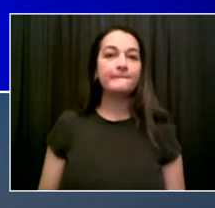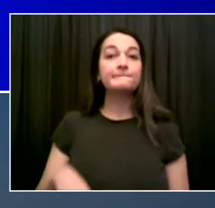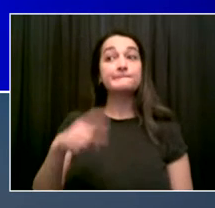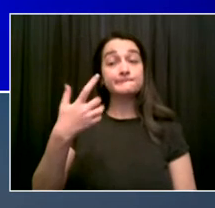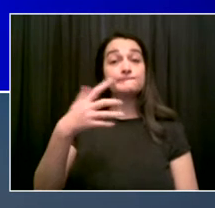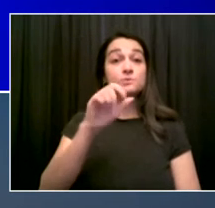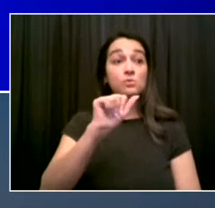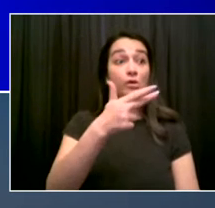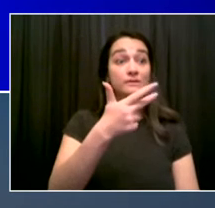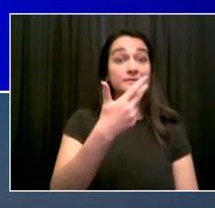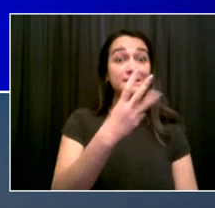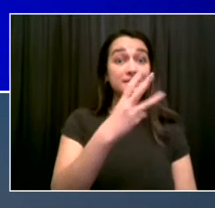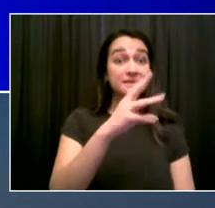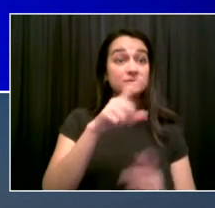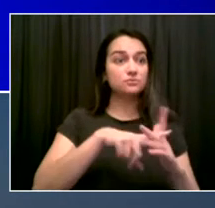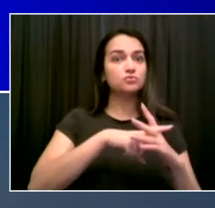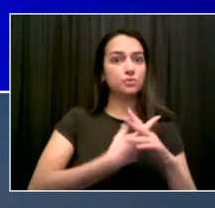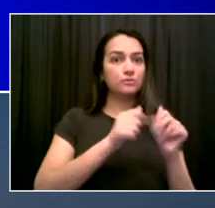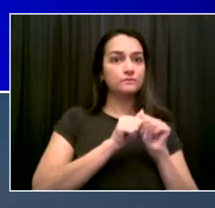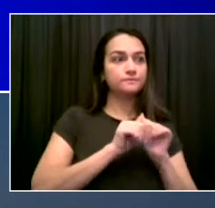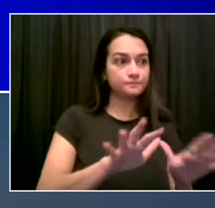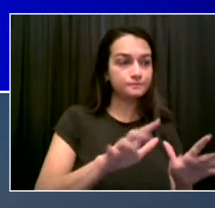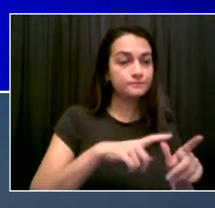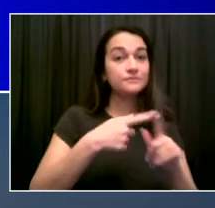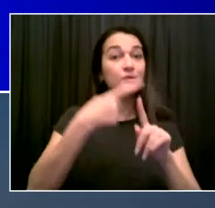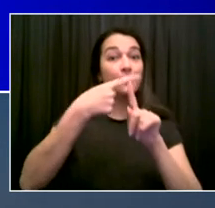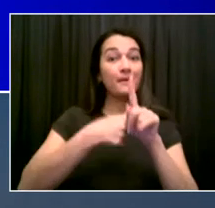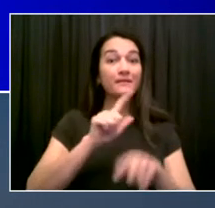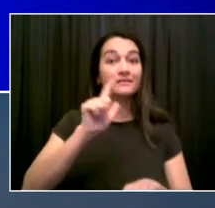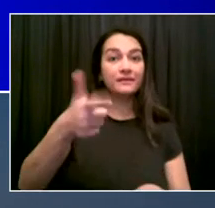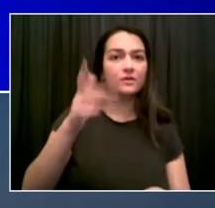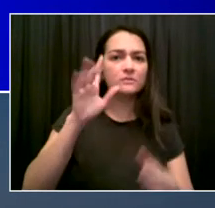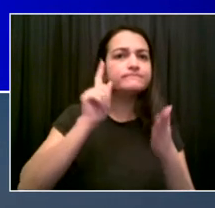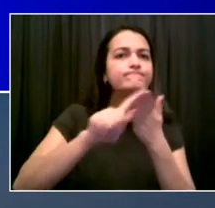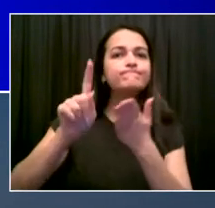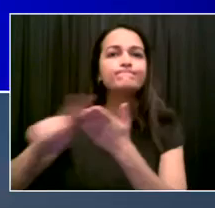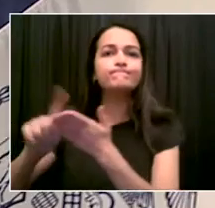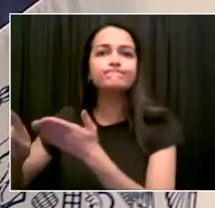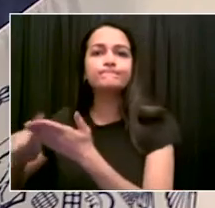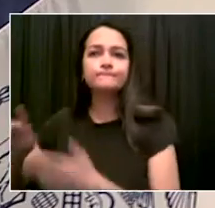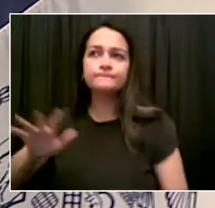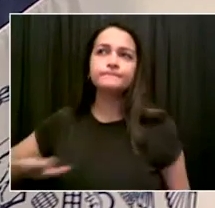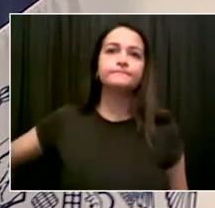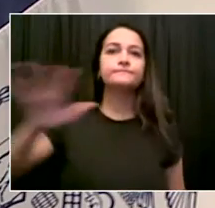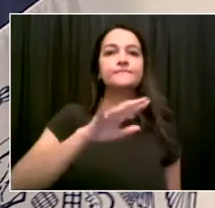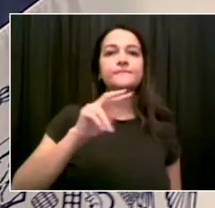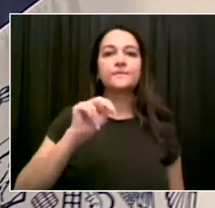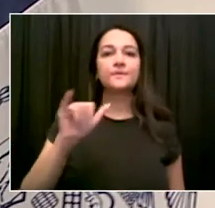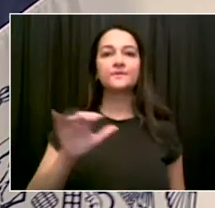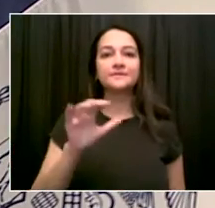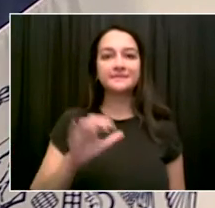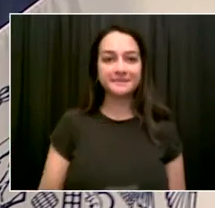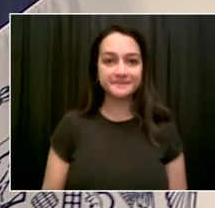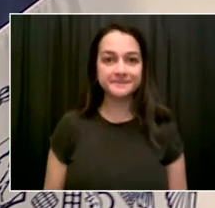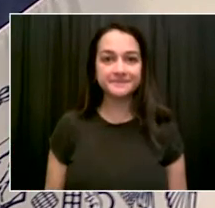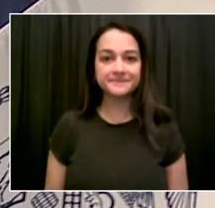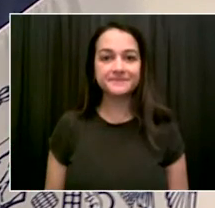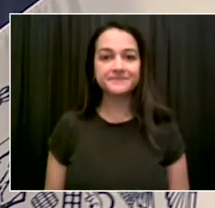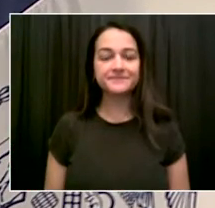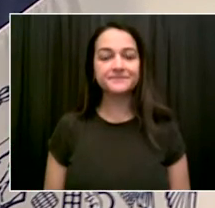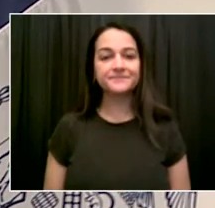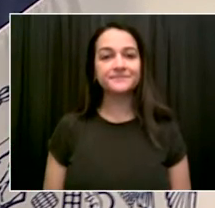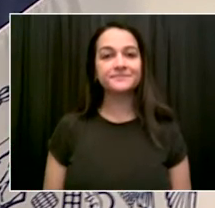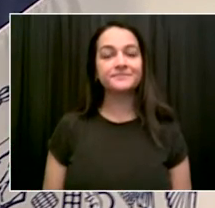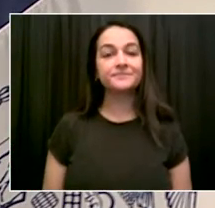a lot more activity in this city. Now, I'll tell you, we know those conversations with the business community